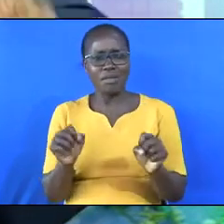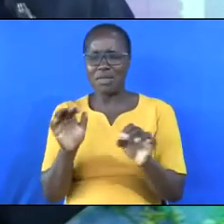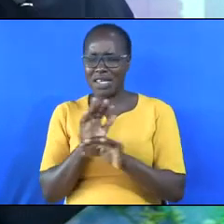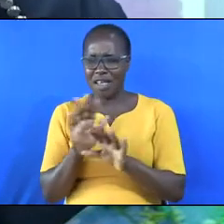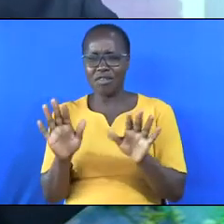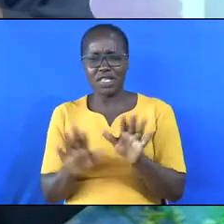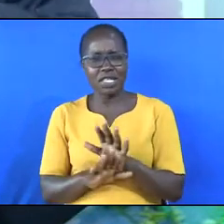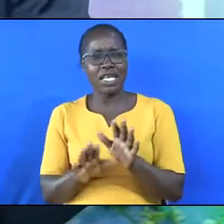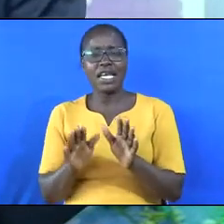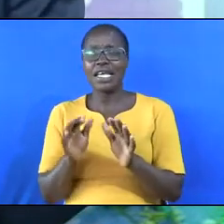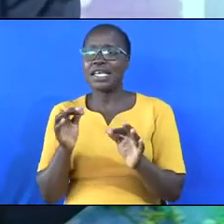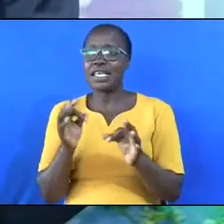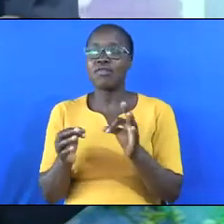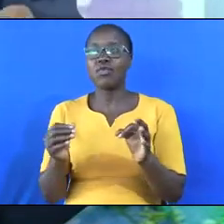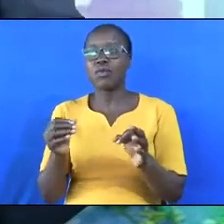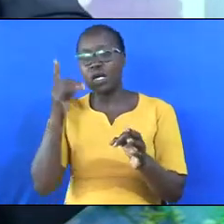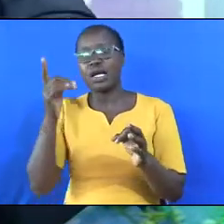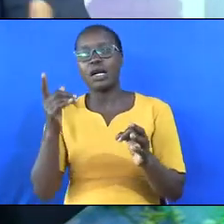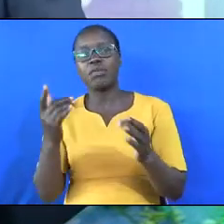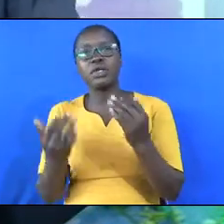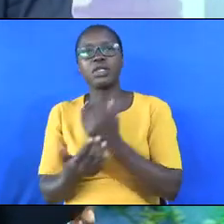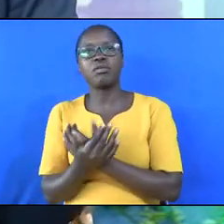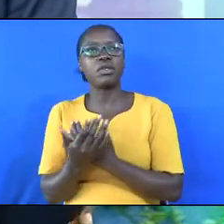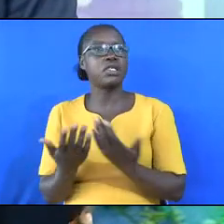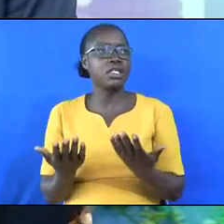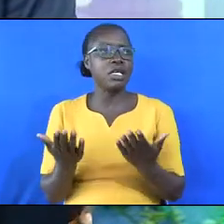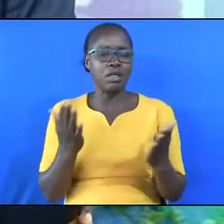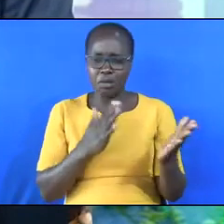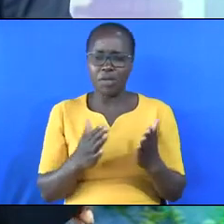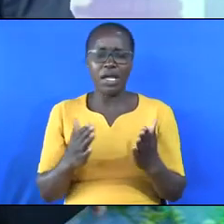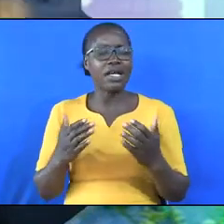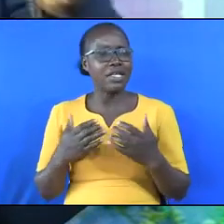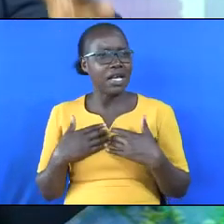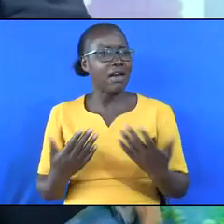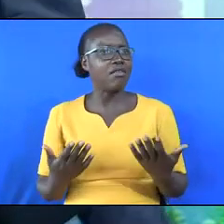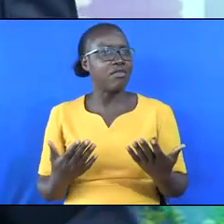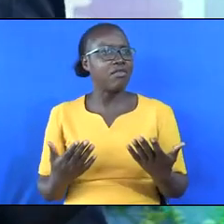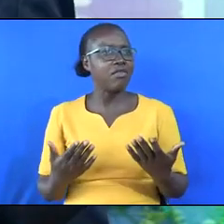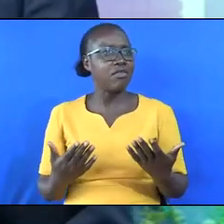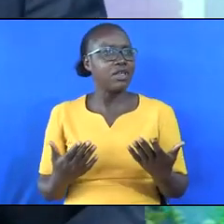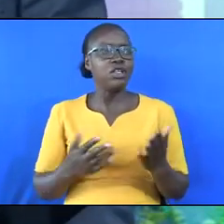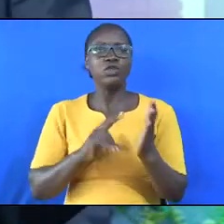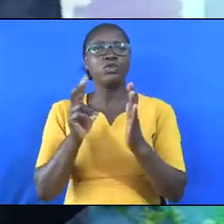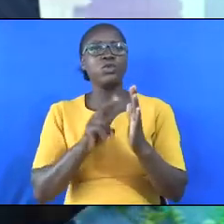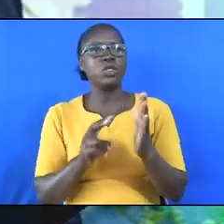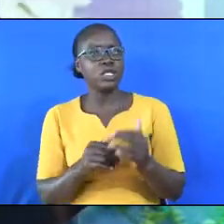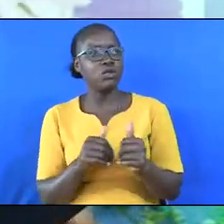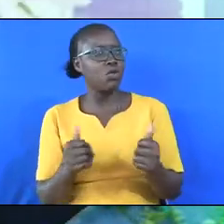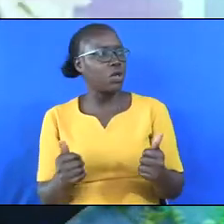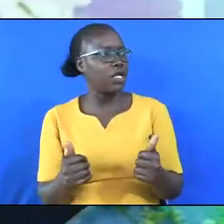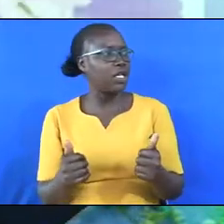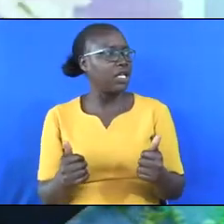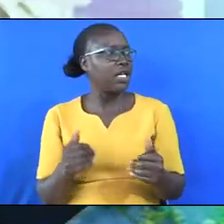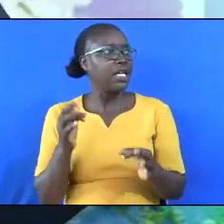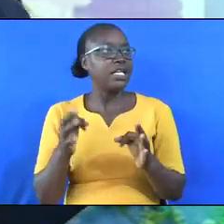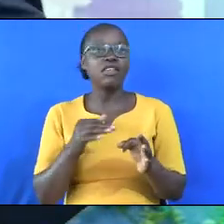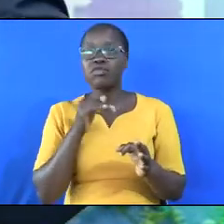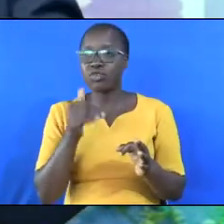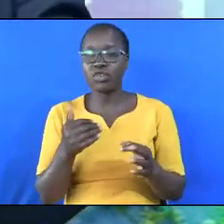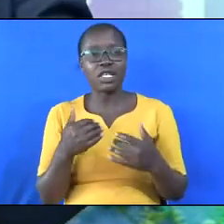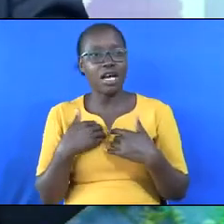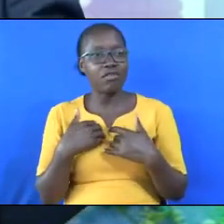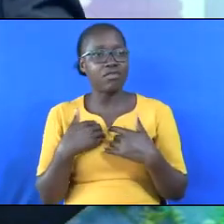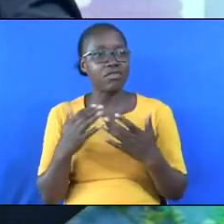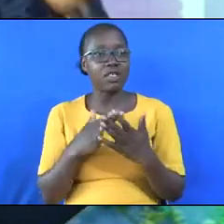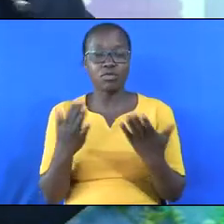You know, when you wake up in the morning, you do not have to turn your hat on. It beats automatically. You do not have to turn your brain